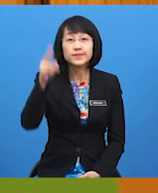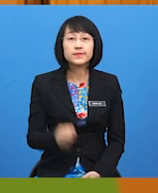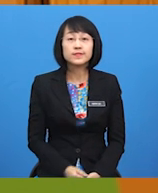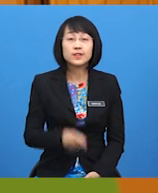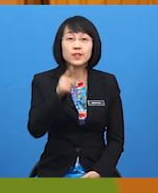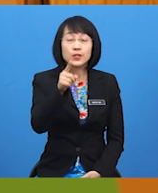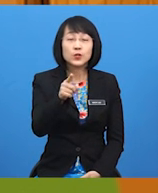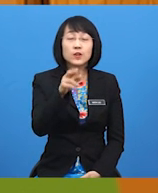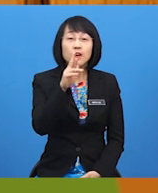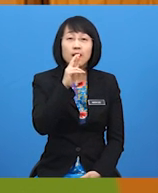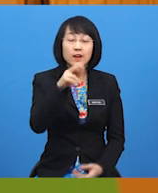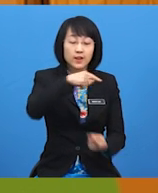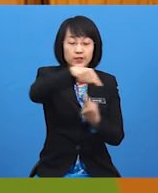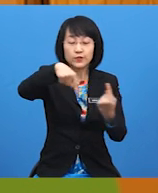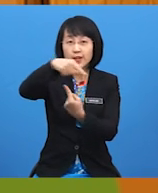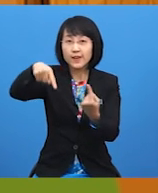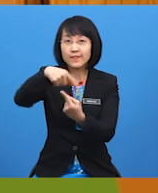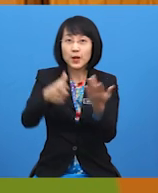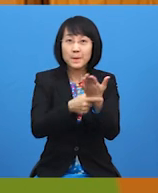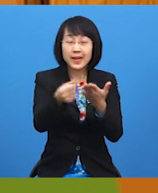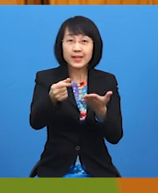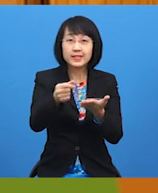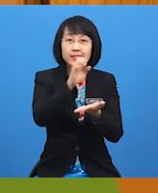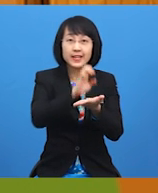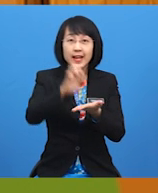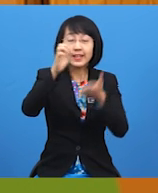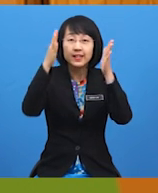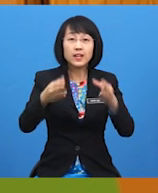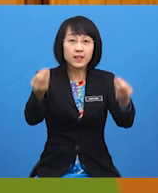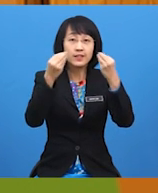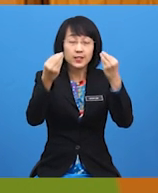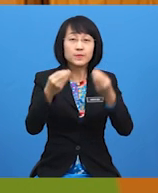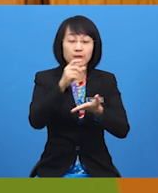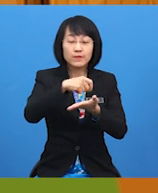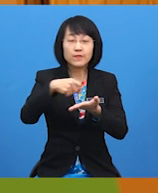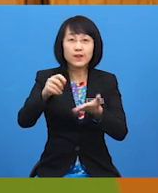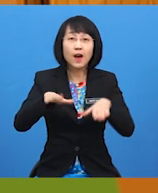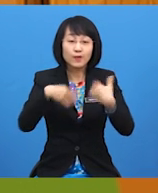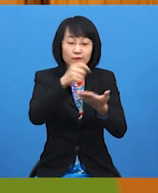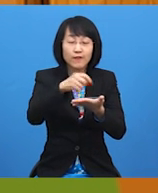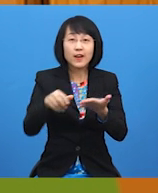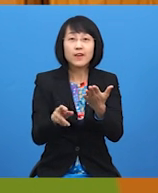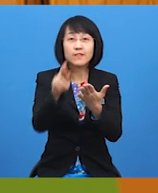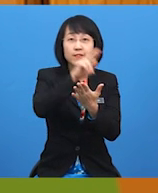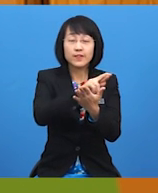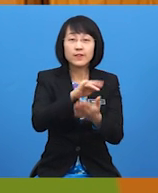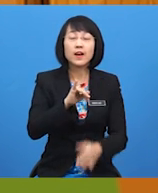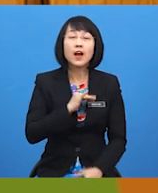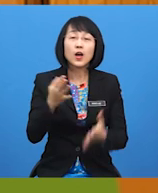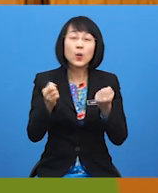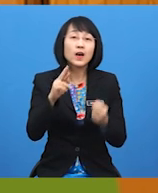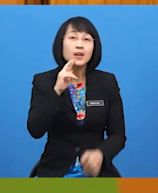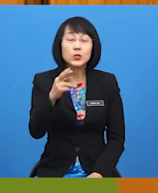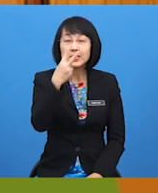you're a travel magazine editor. Teach me how to write a review. I really want her to see and